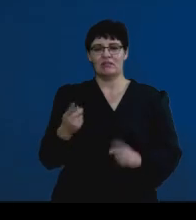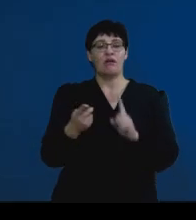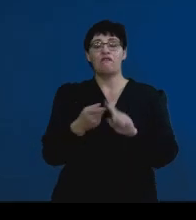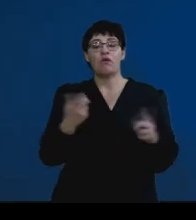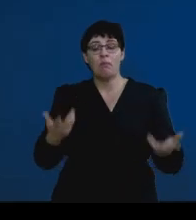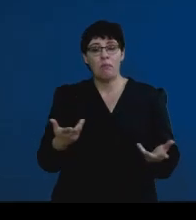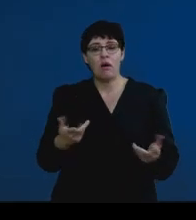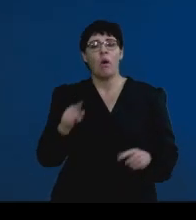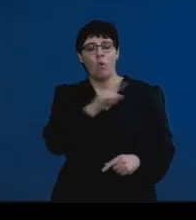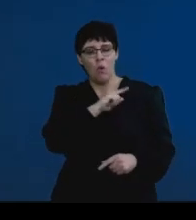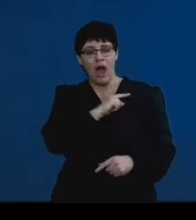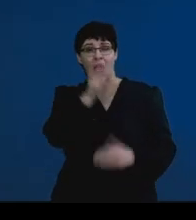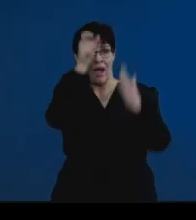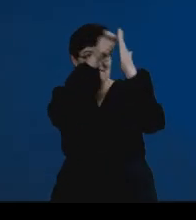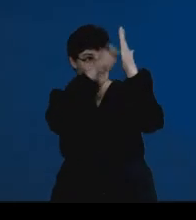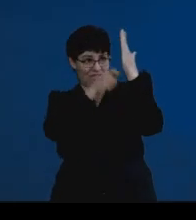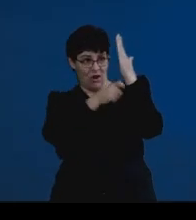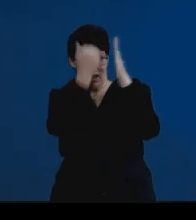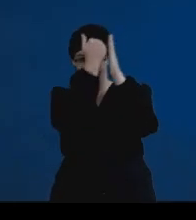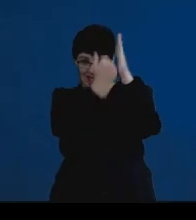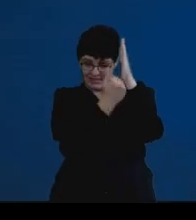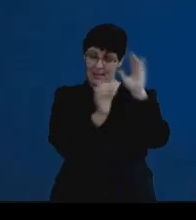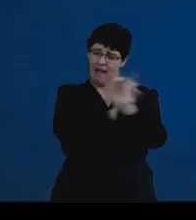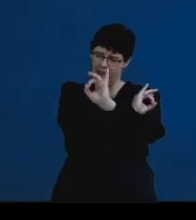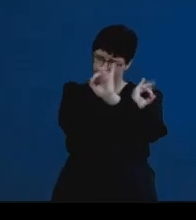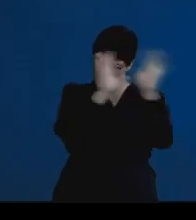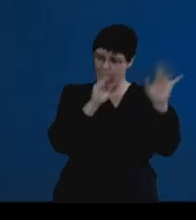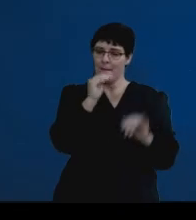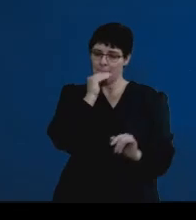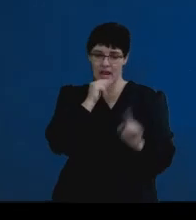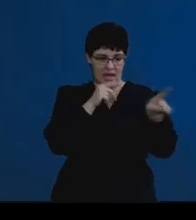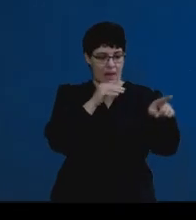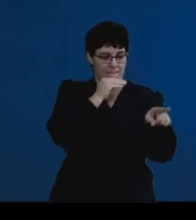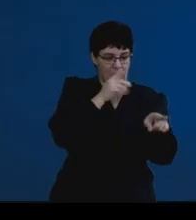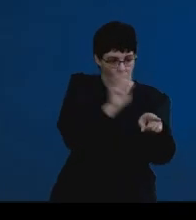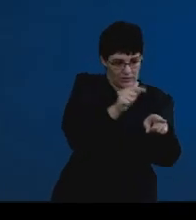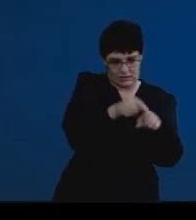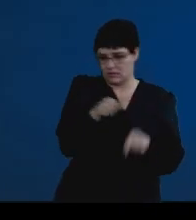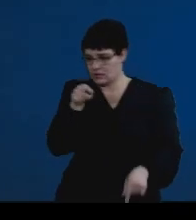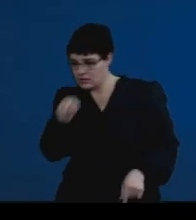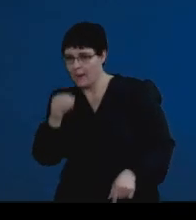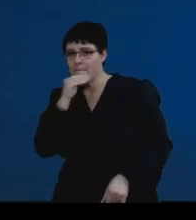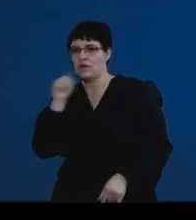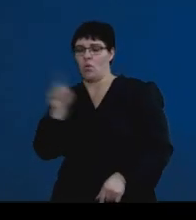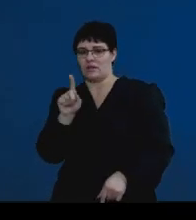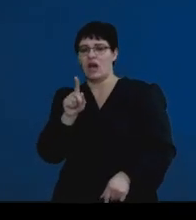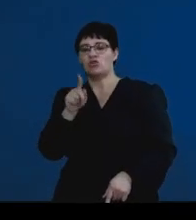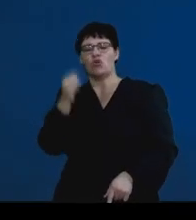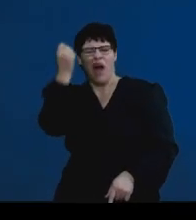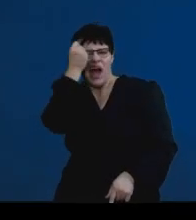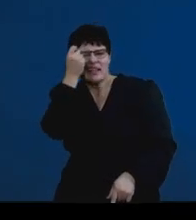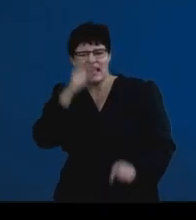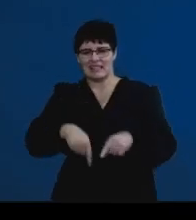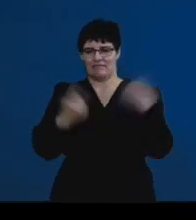having a vocab list that's clear and distinct regarding exactly what these differences